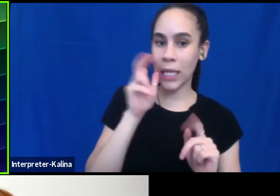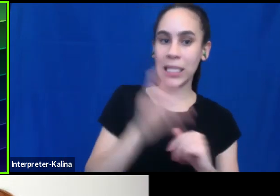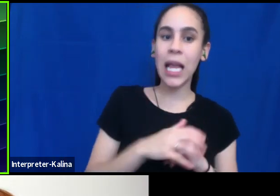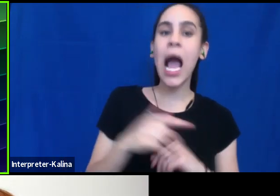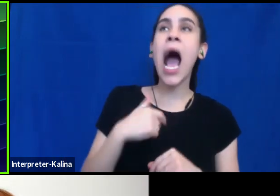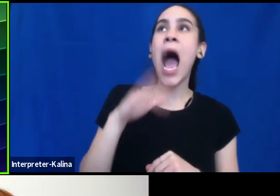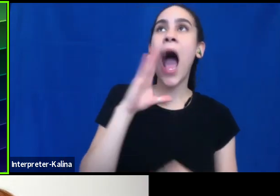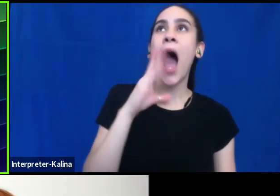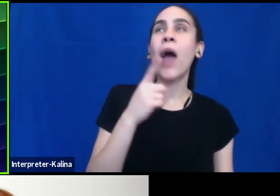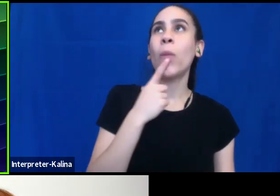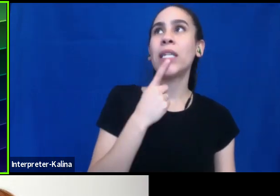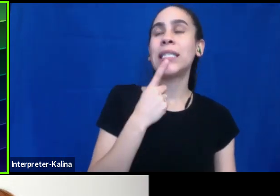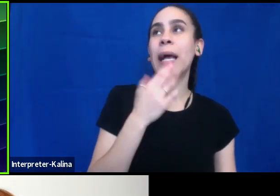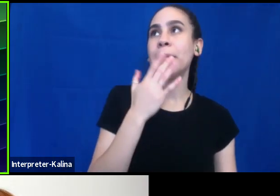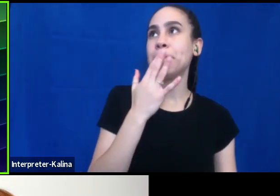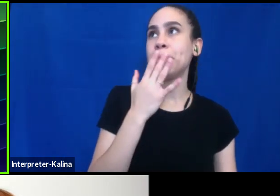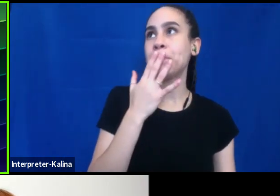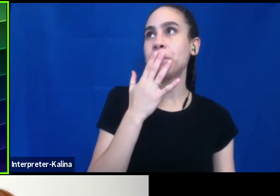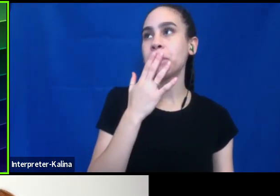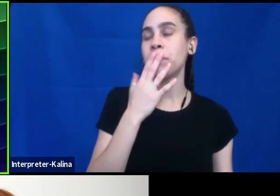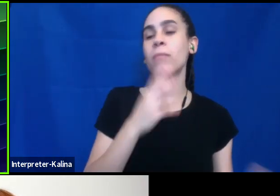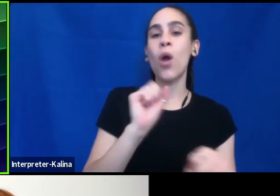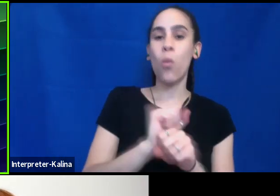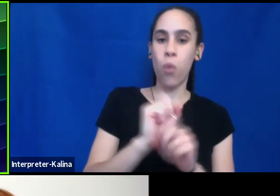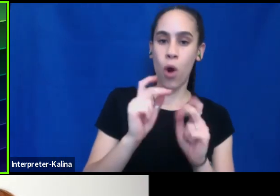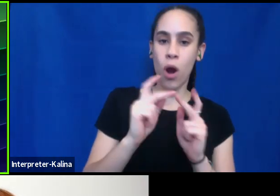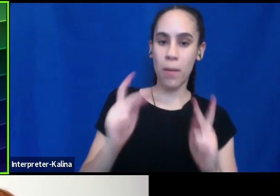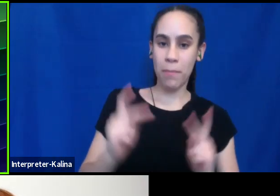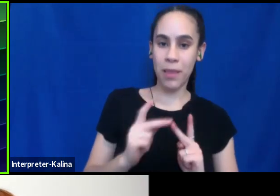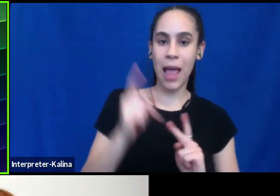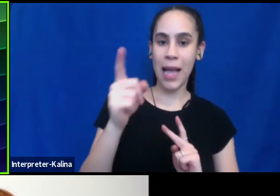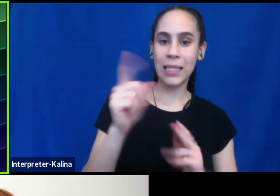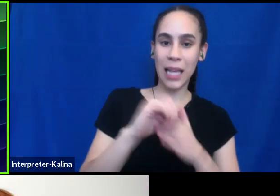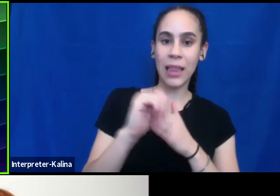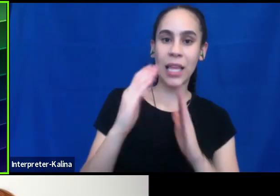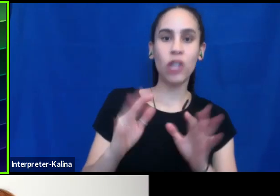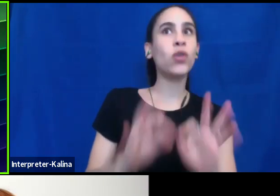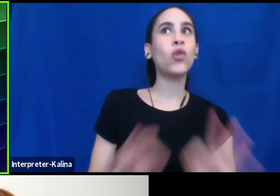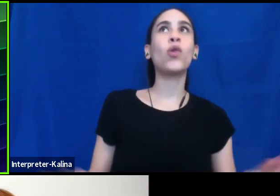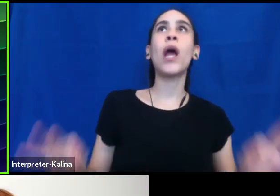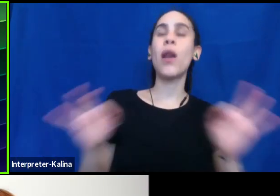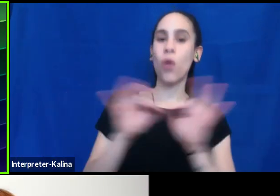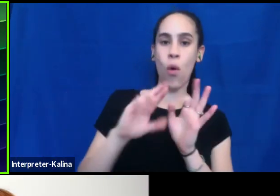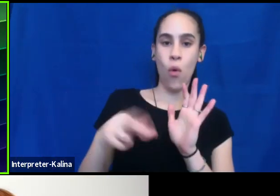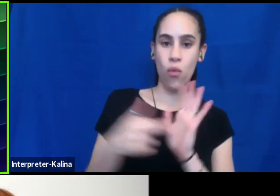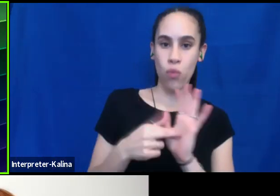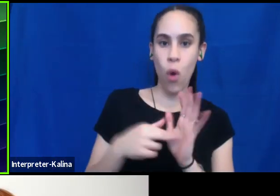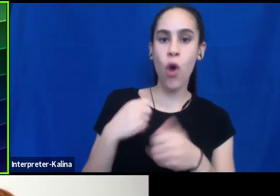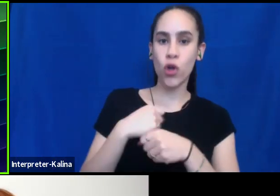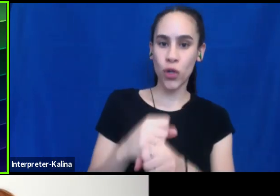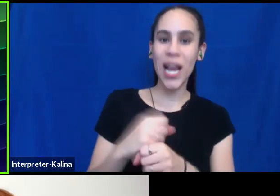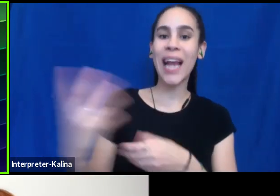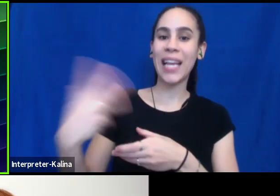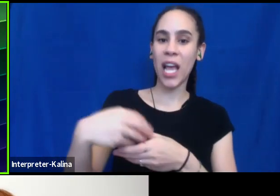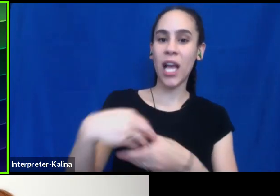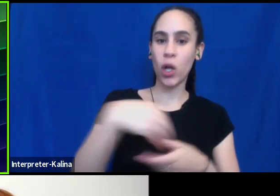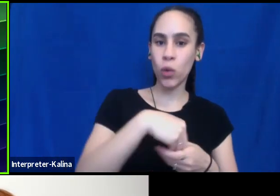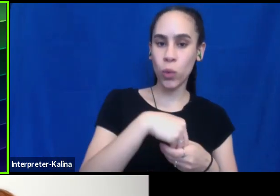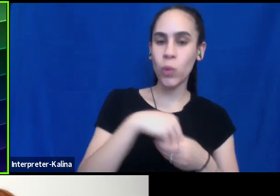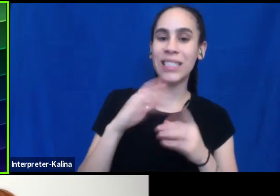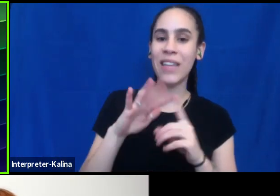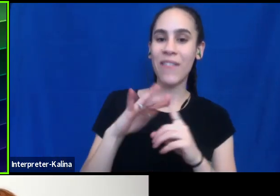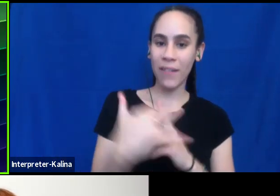that workplace leaders, um, play such a critical role when it comes to, uh, creating inclusive climates. And, um,